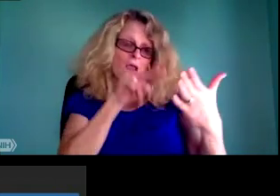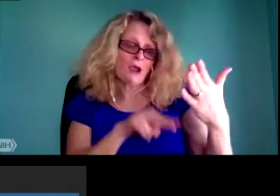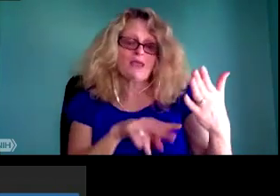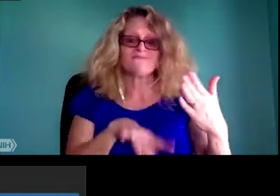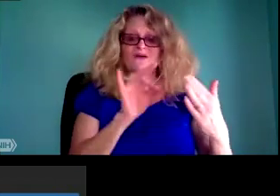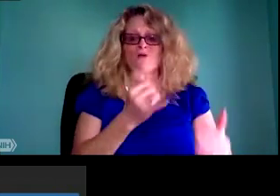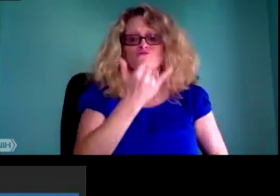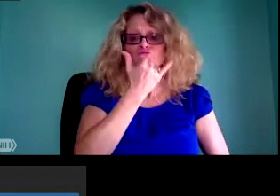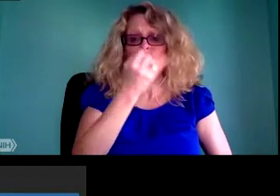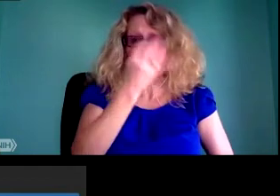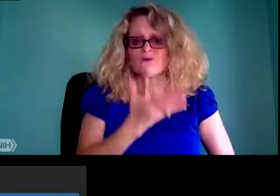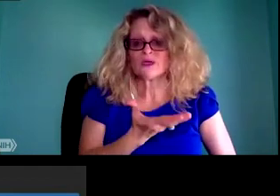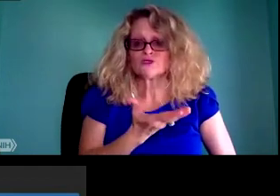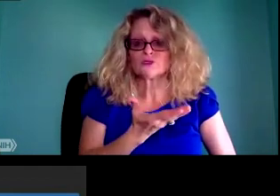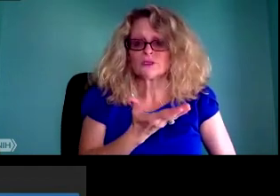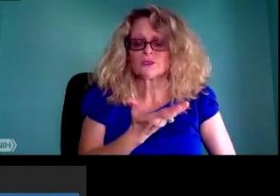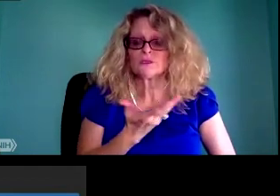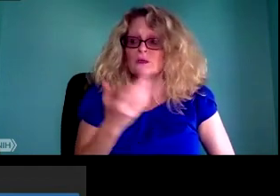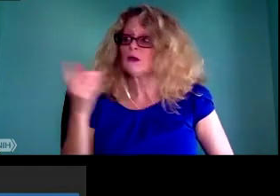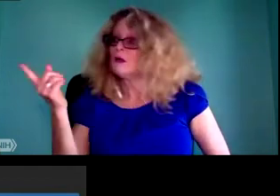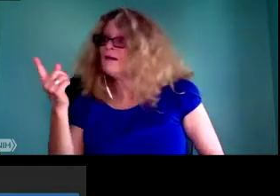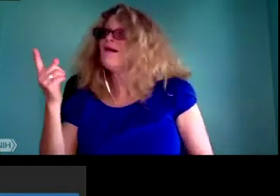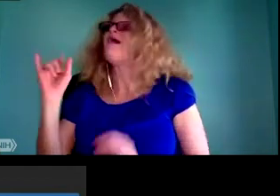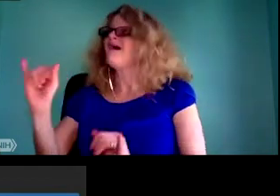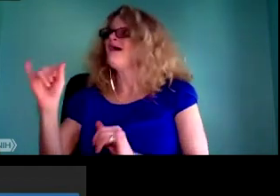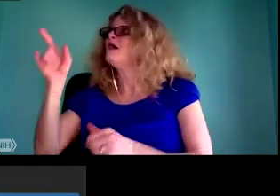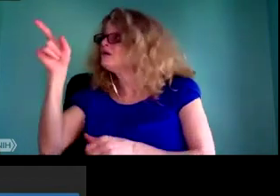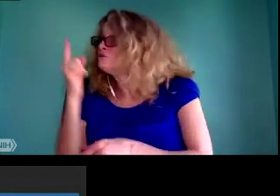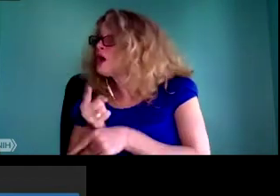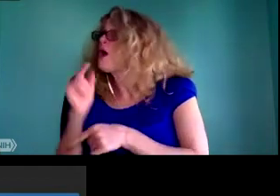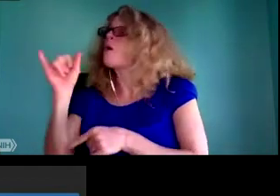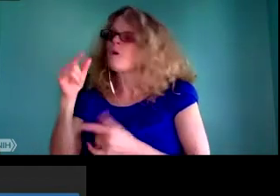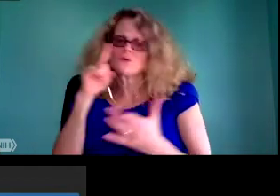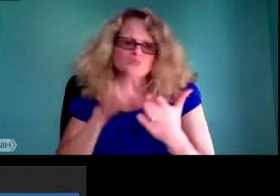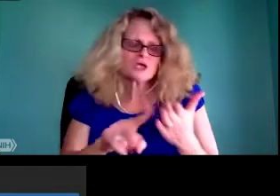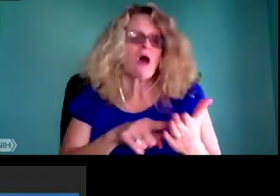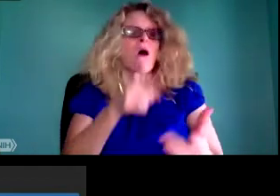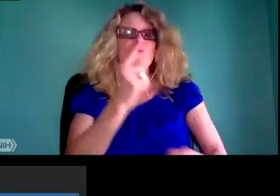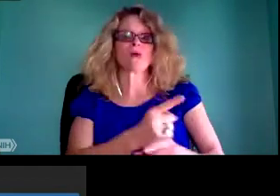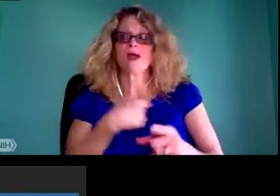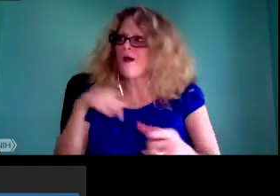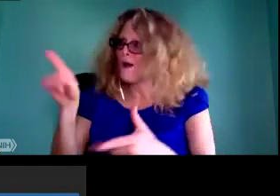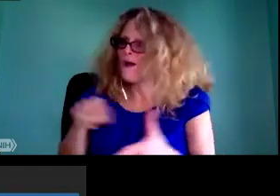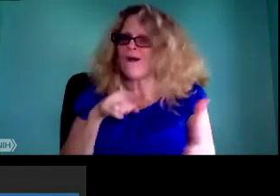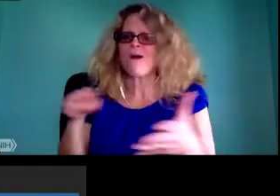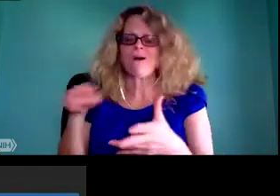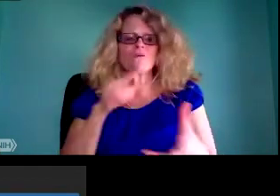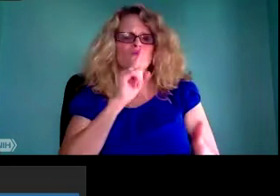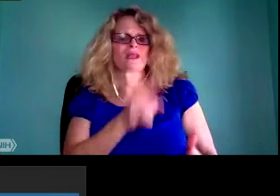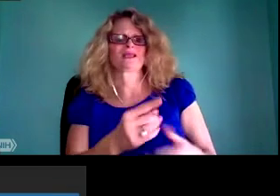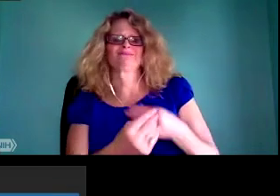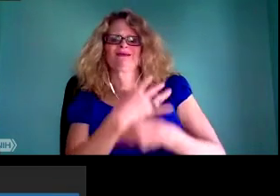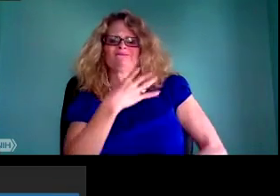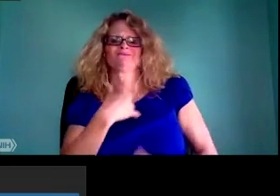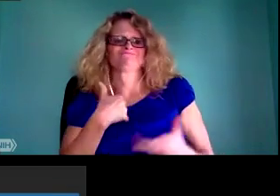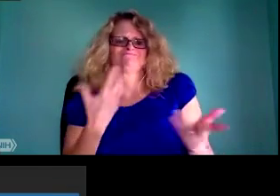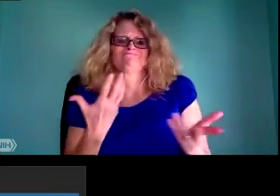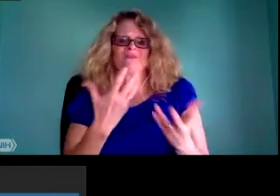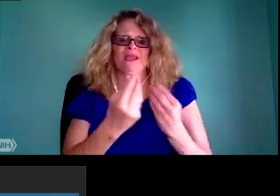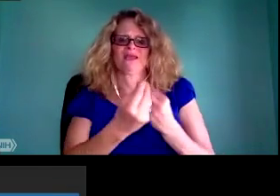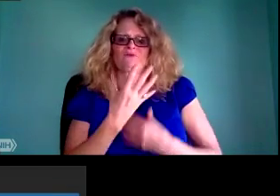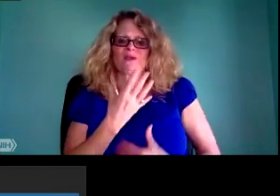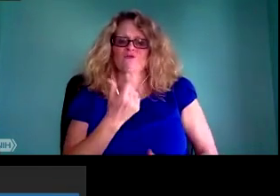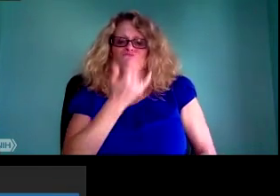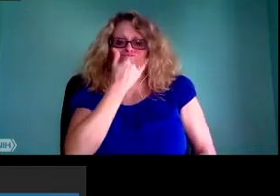whole host of issues around society, health, wellbeing, and our collective kind of